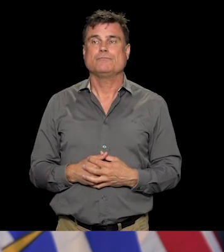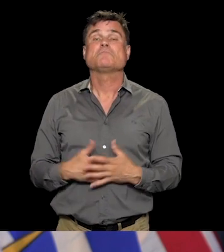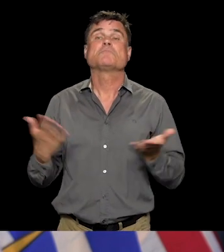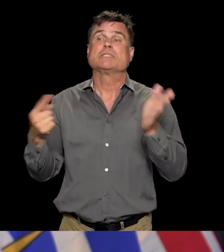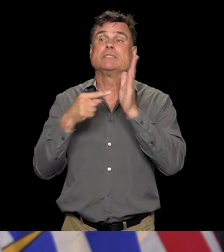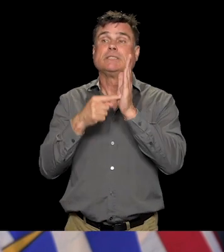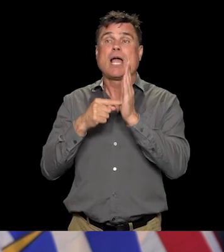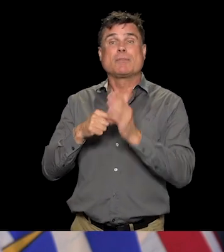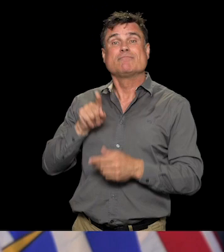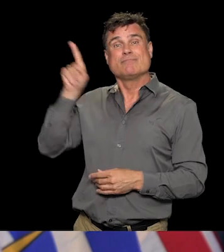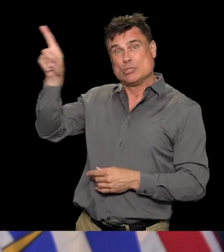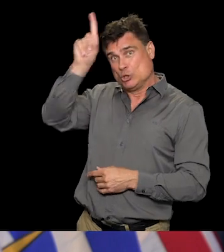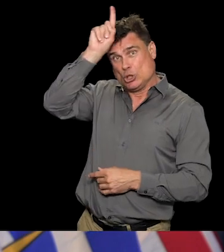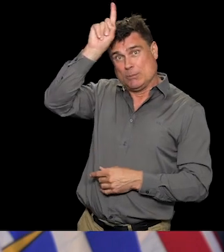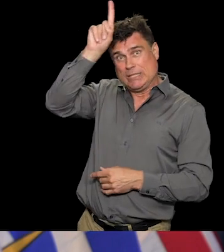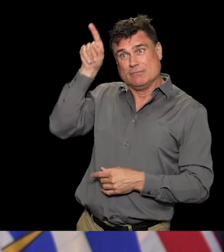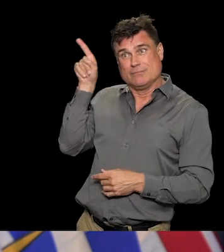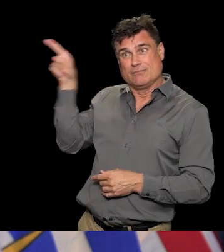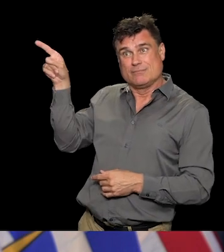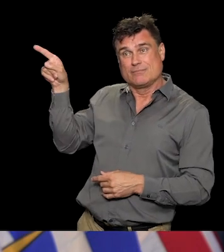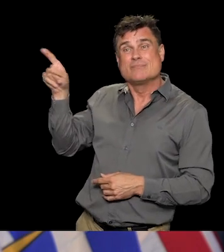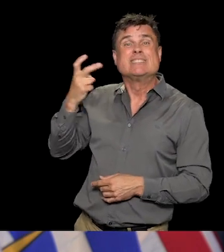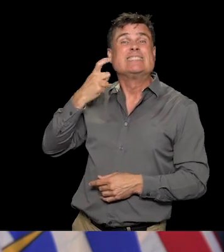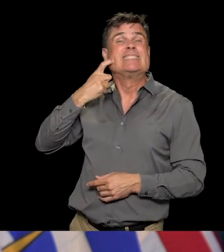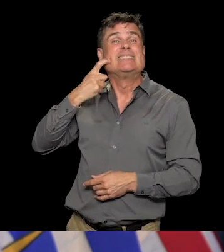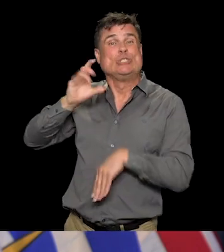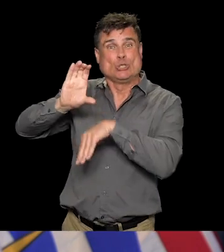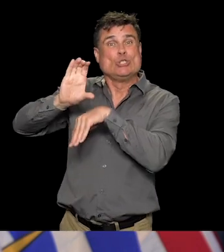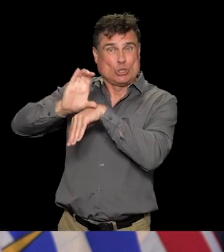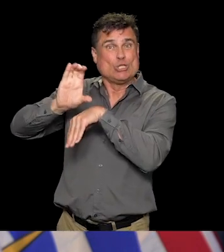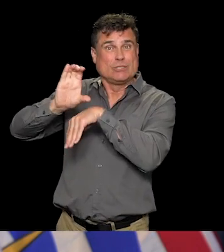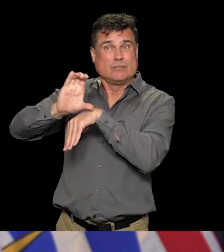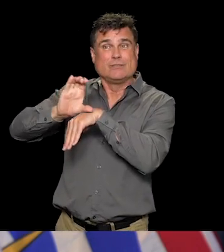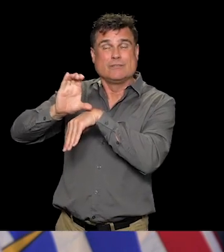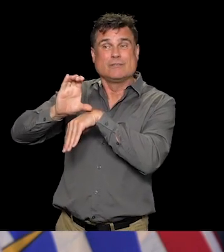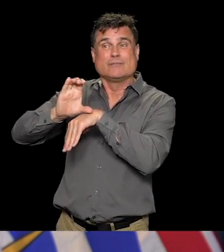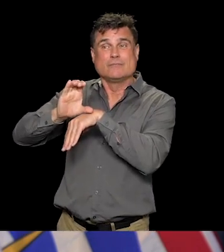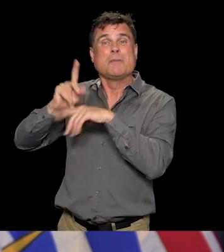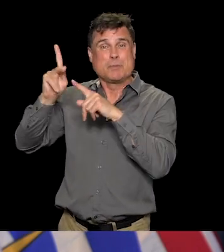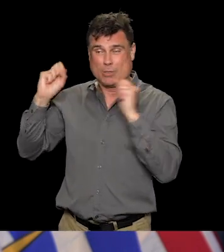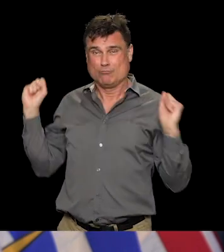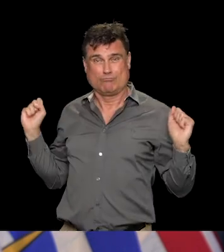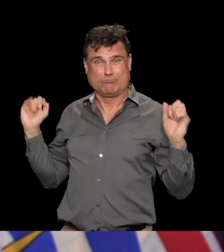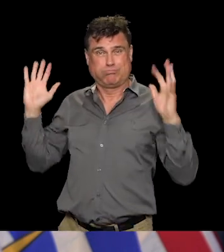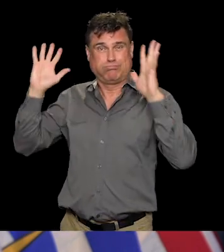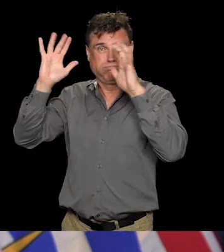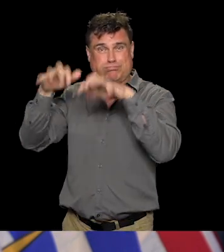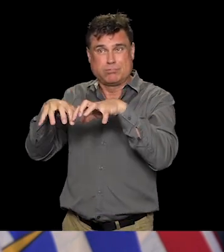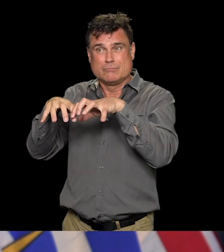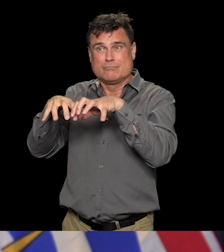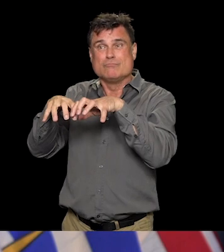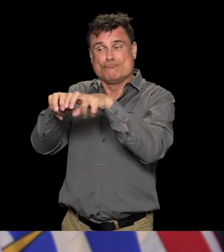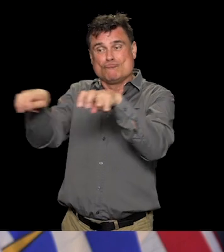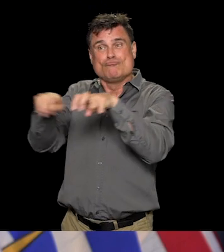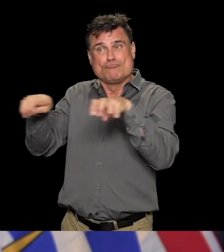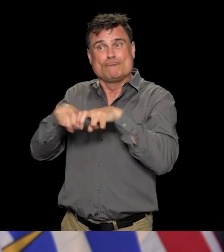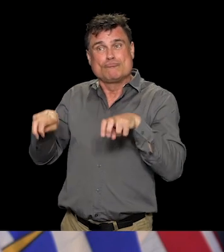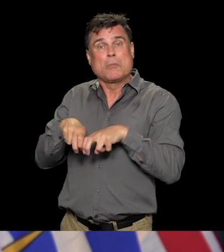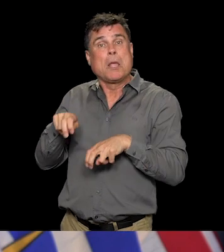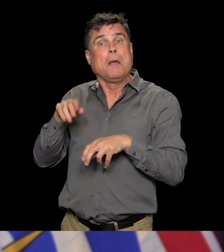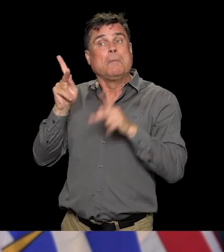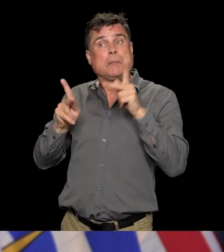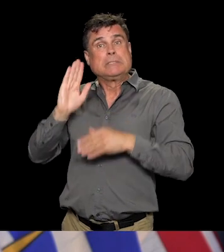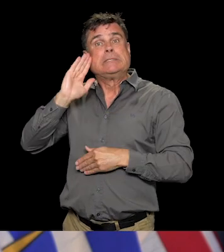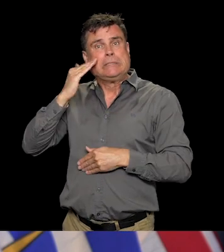a church gathering where they were supposedly maintaining their safe distances and 107 of the